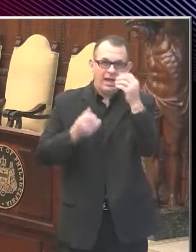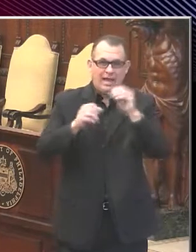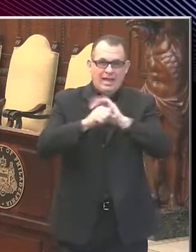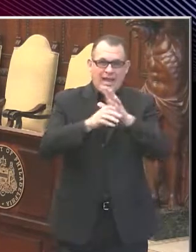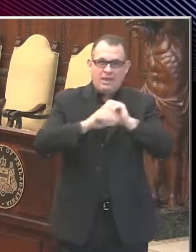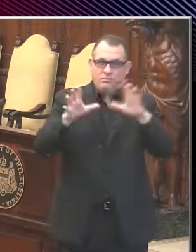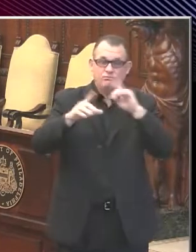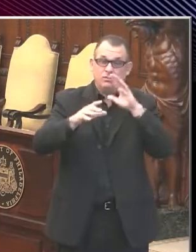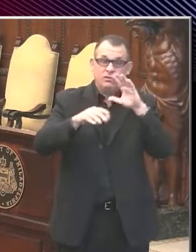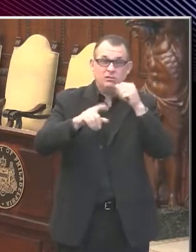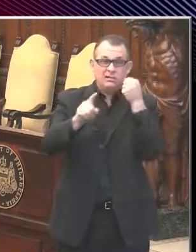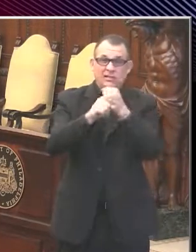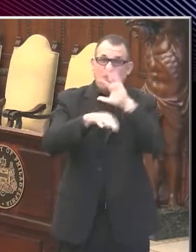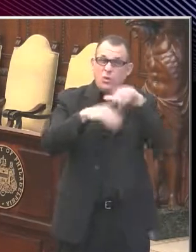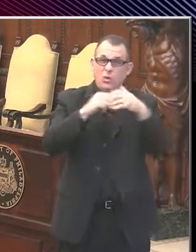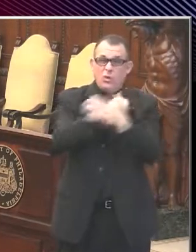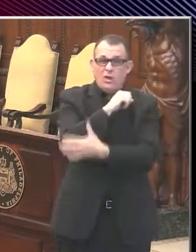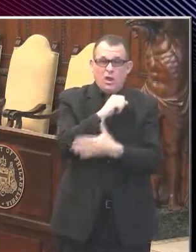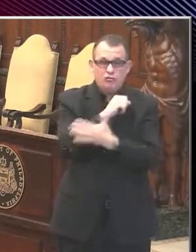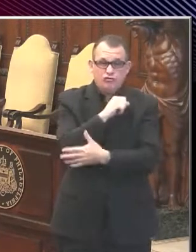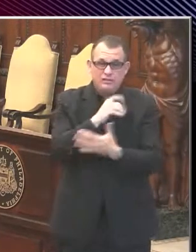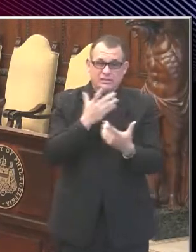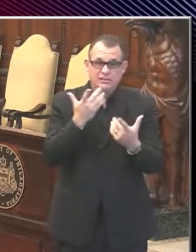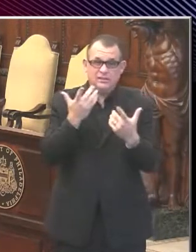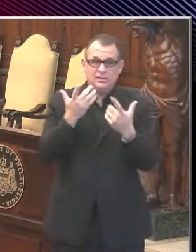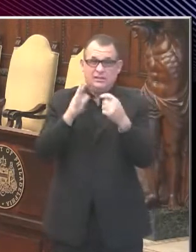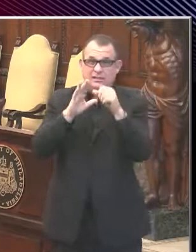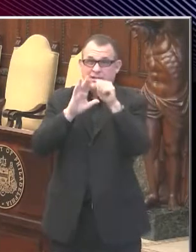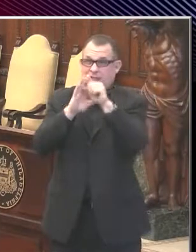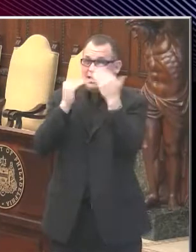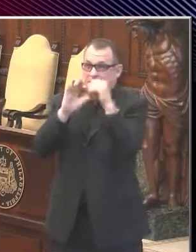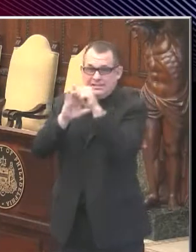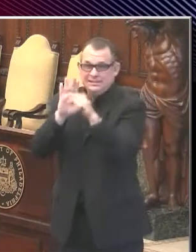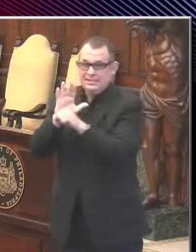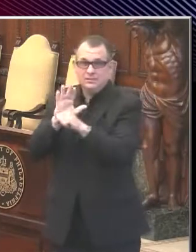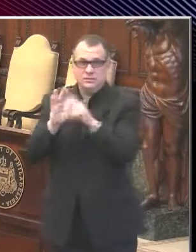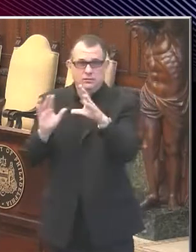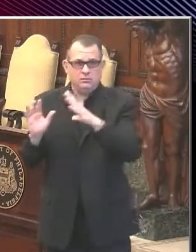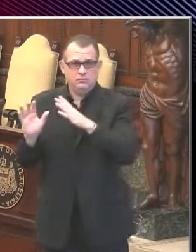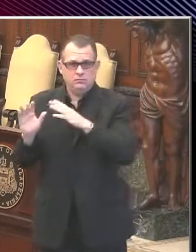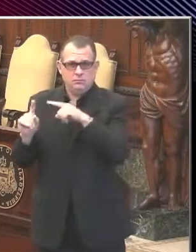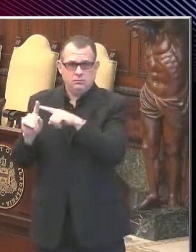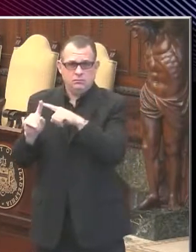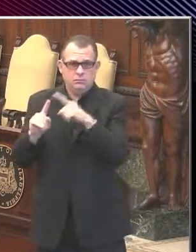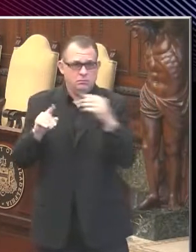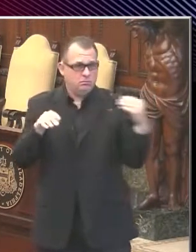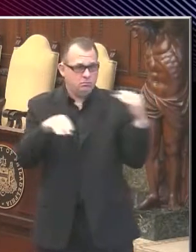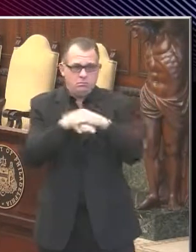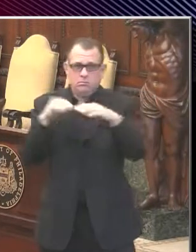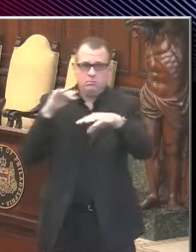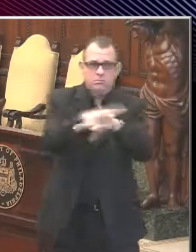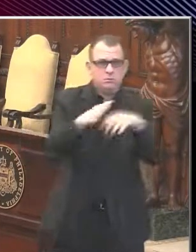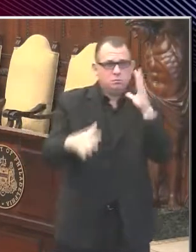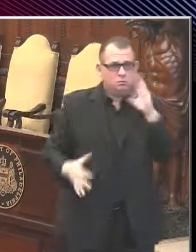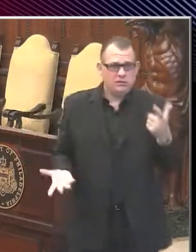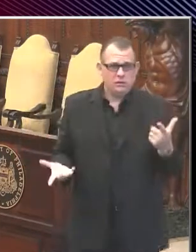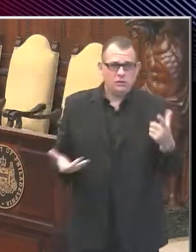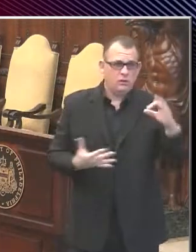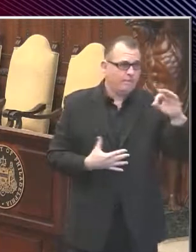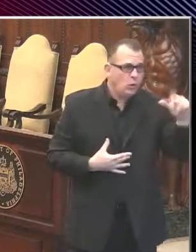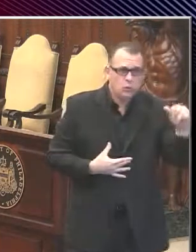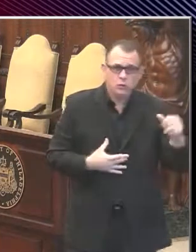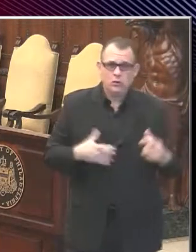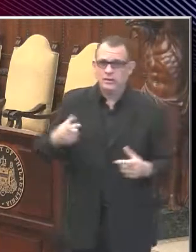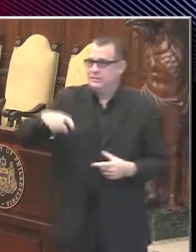borders. Any infection that's happening elsewhere is going to affect us. So in fact, we have very high case counts in Florida and Texas. We're going to see some